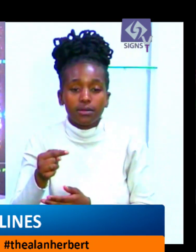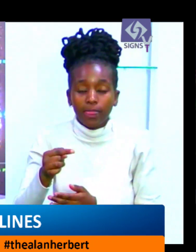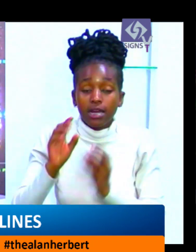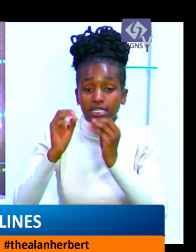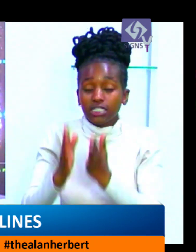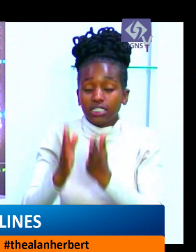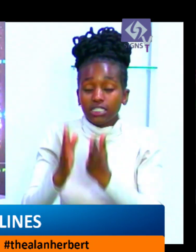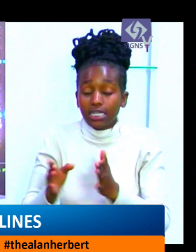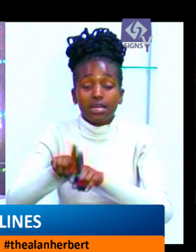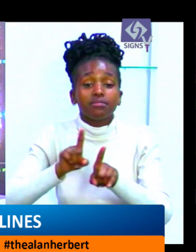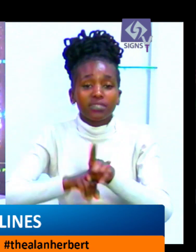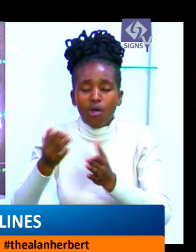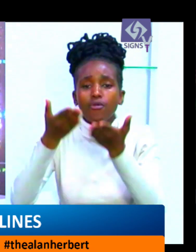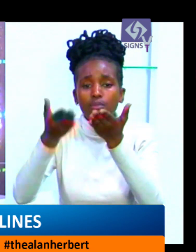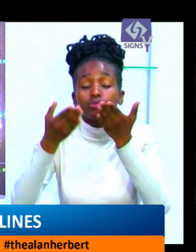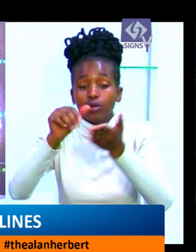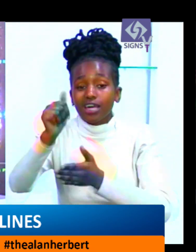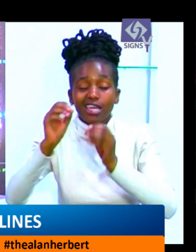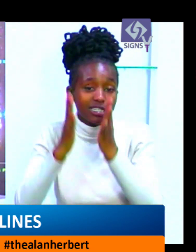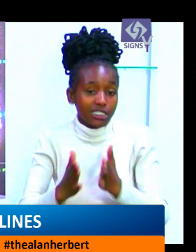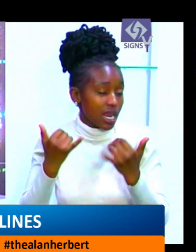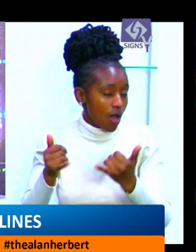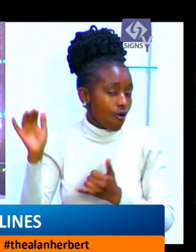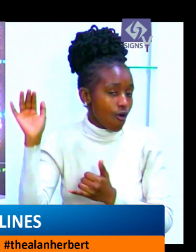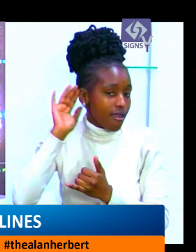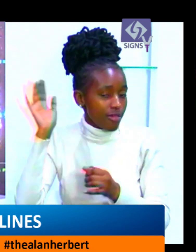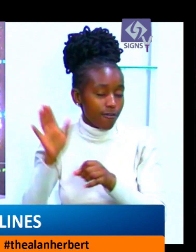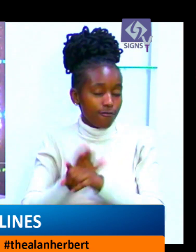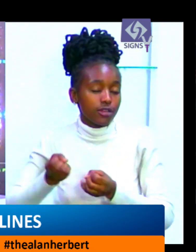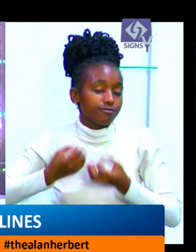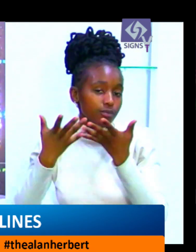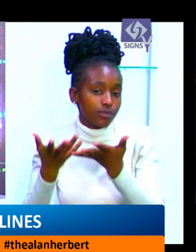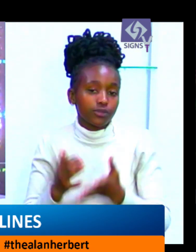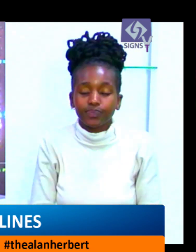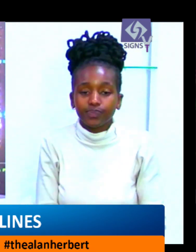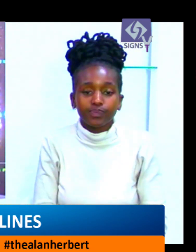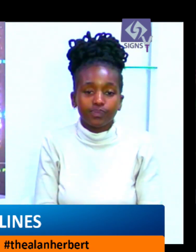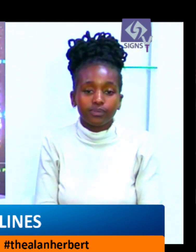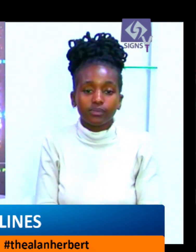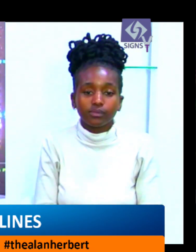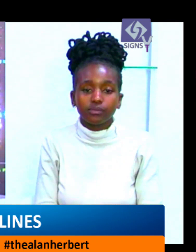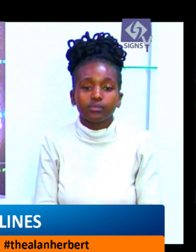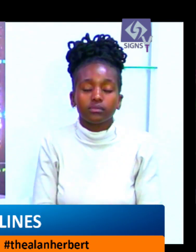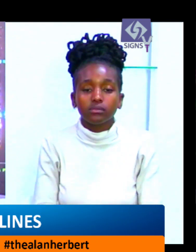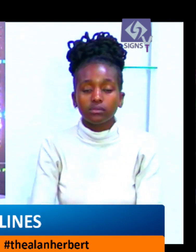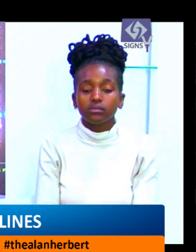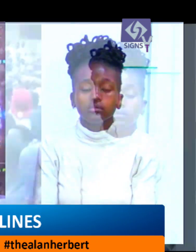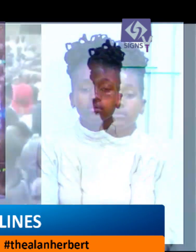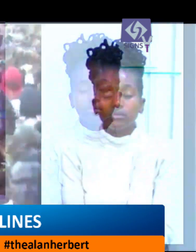famous sugar producer Mumias sugar. And away from